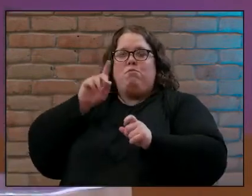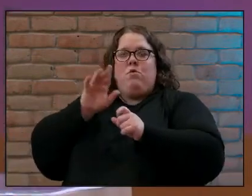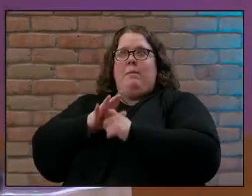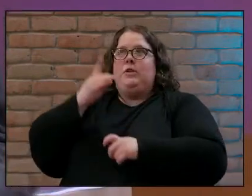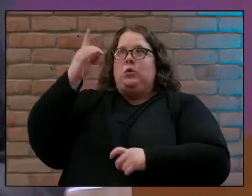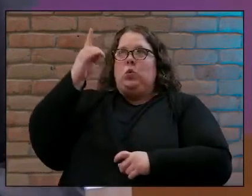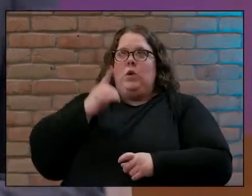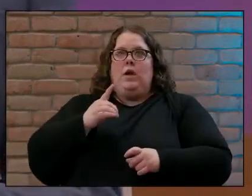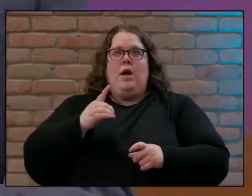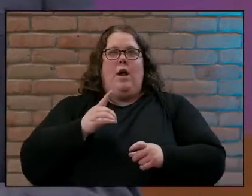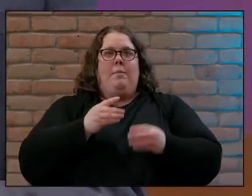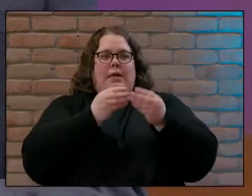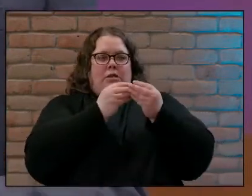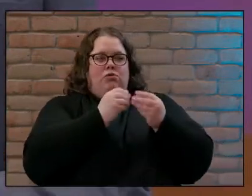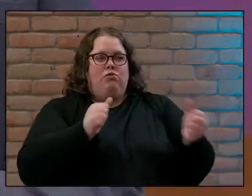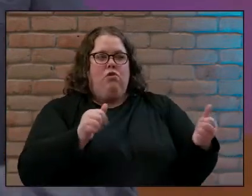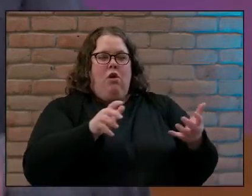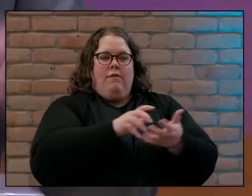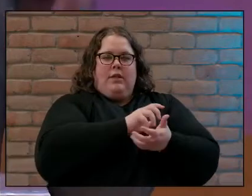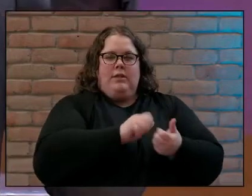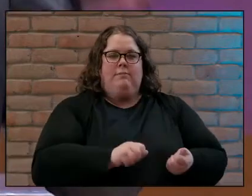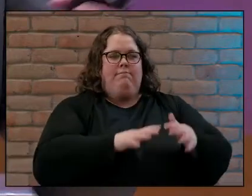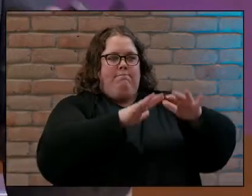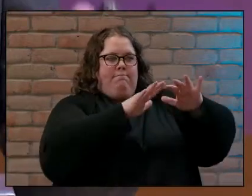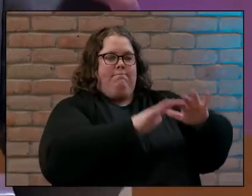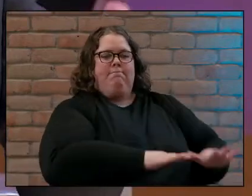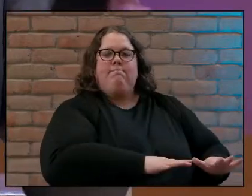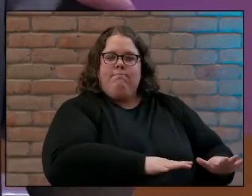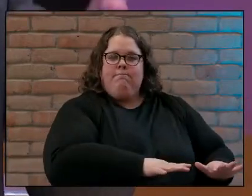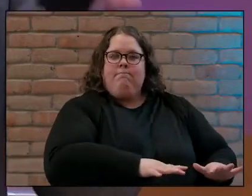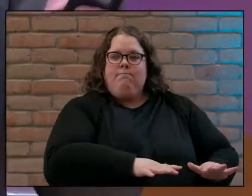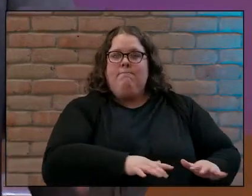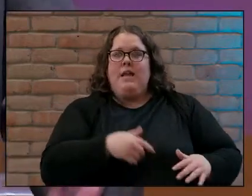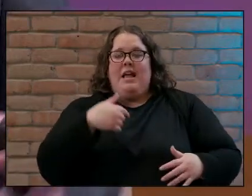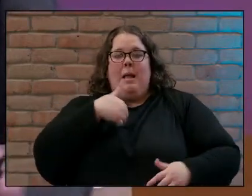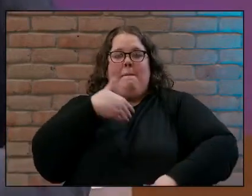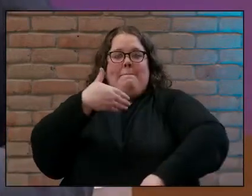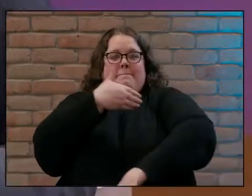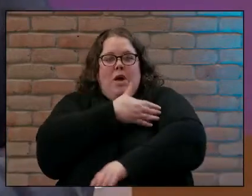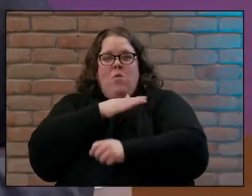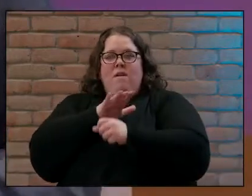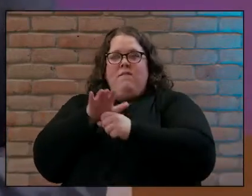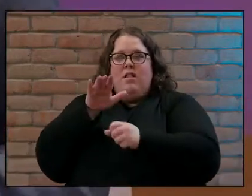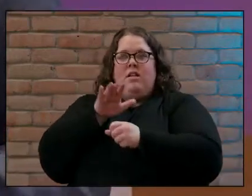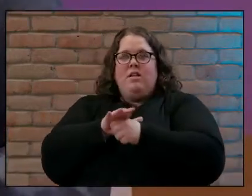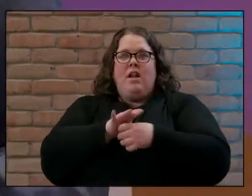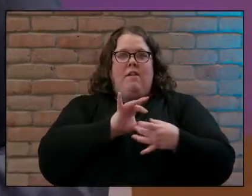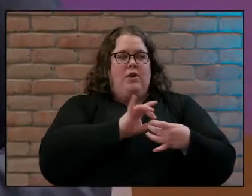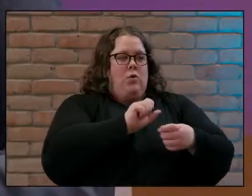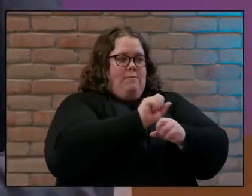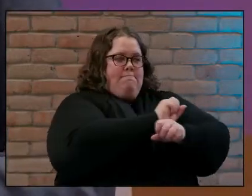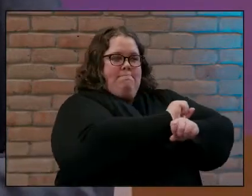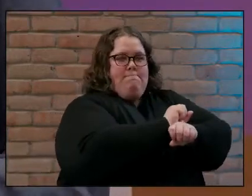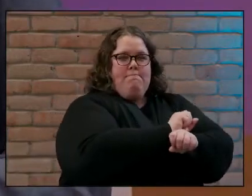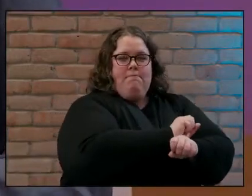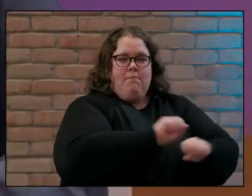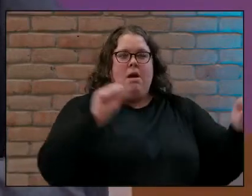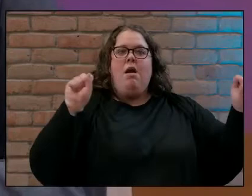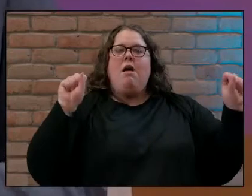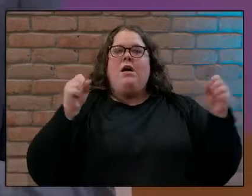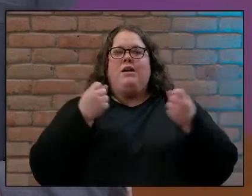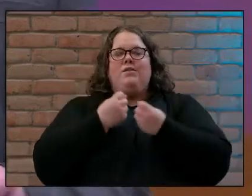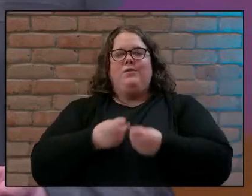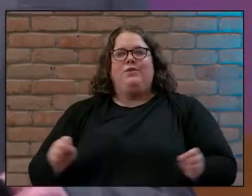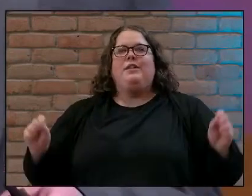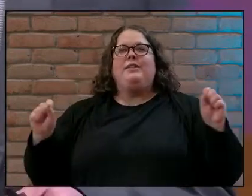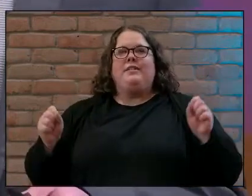I am the one powerful enough to break the the uh the hold that he has on you to break the chains that he holds you in I